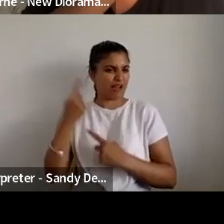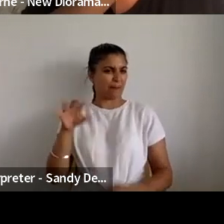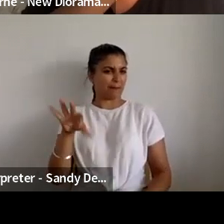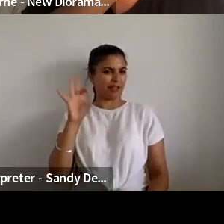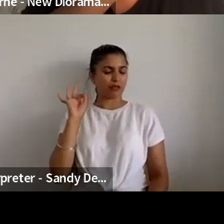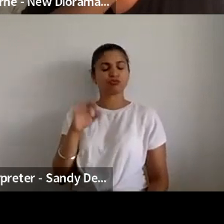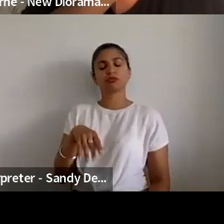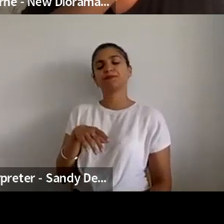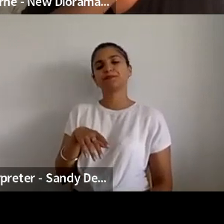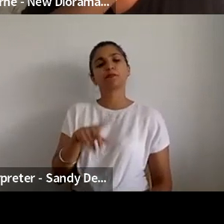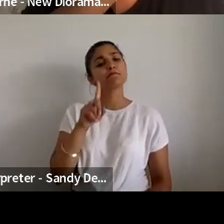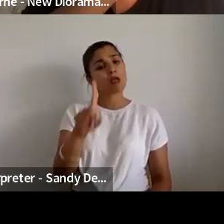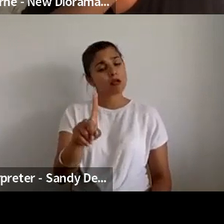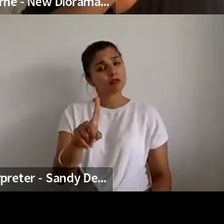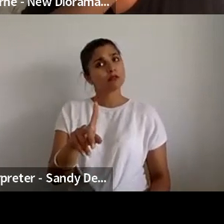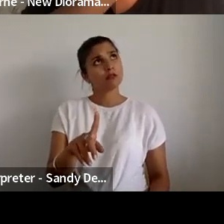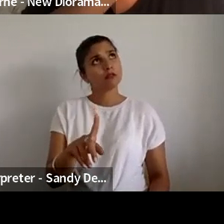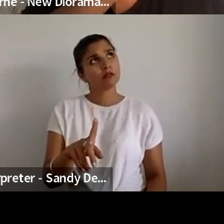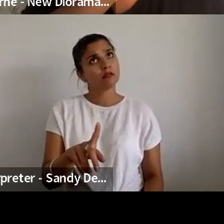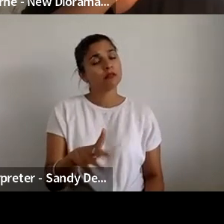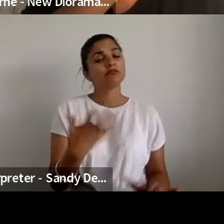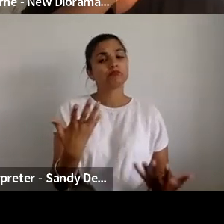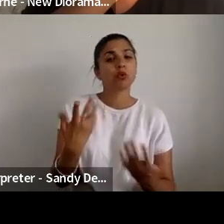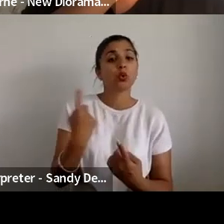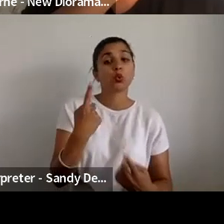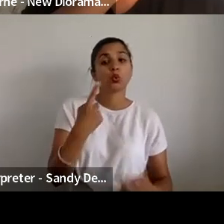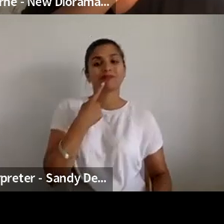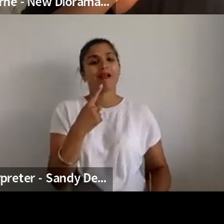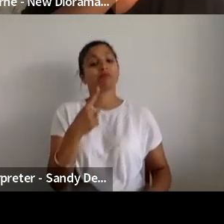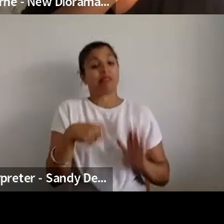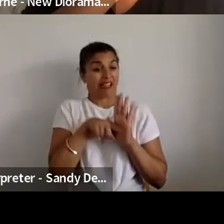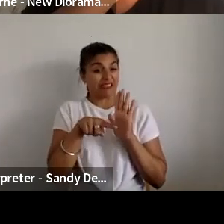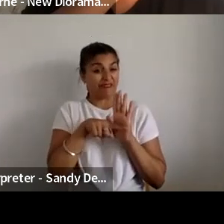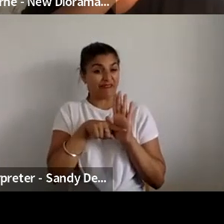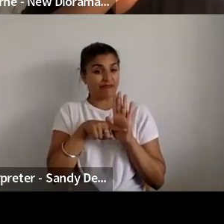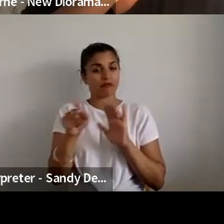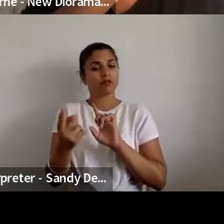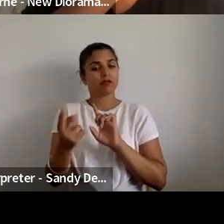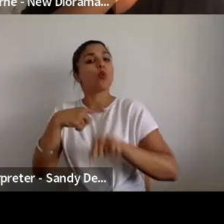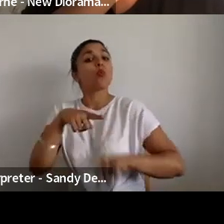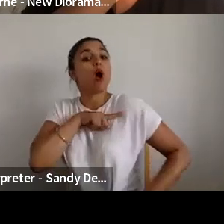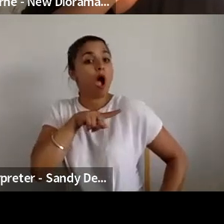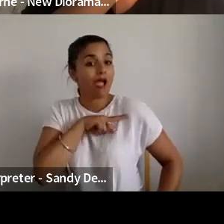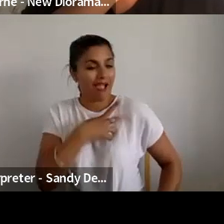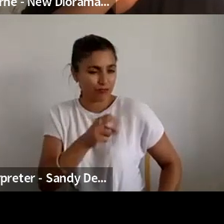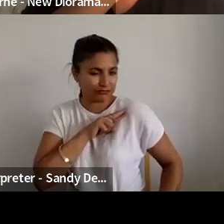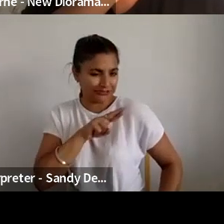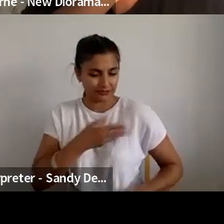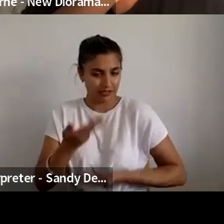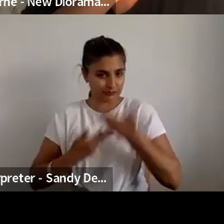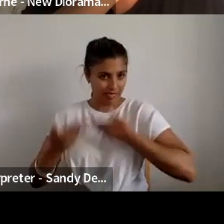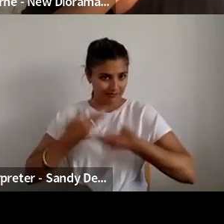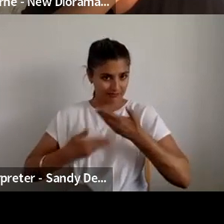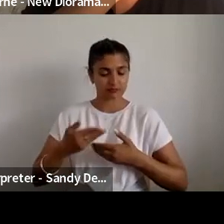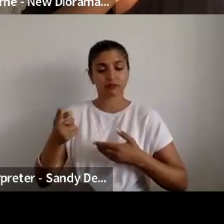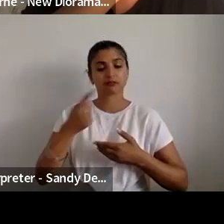negative views were more vocal about why they thought it wasn't a good idea. And they came down to reasons of they